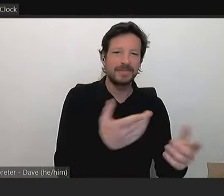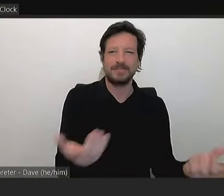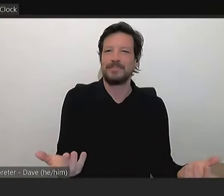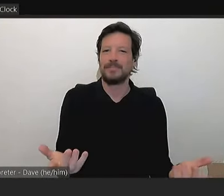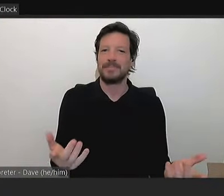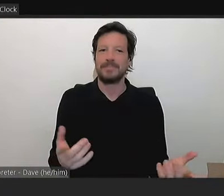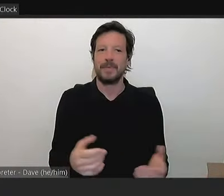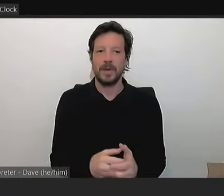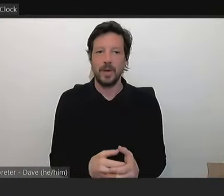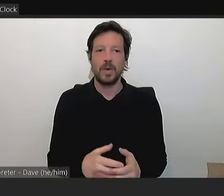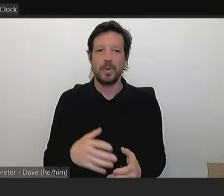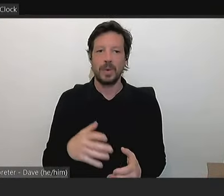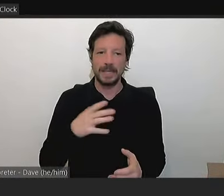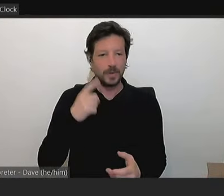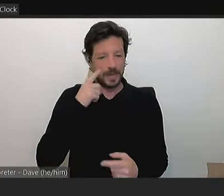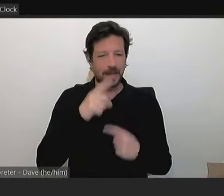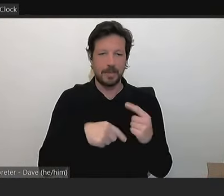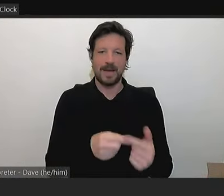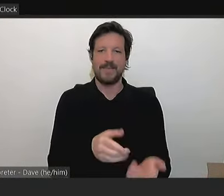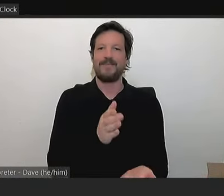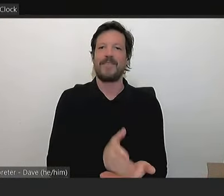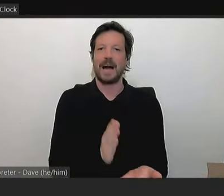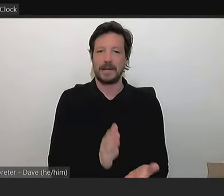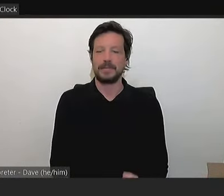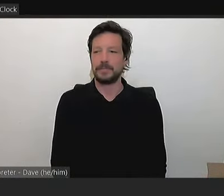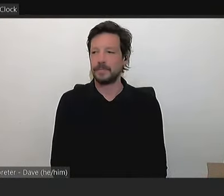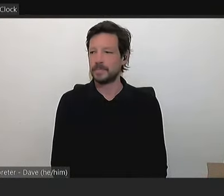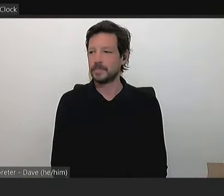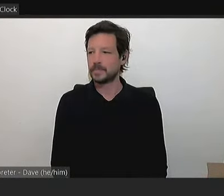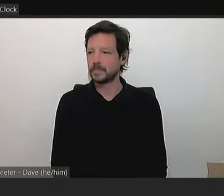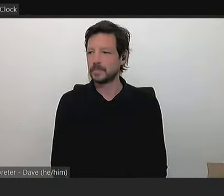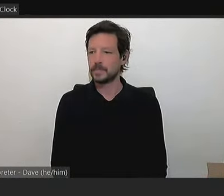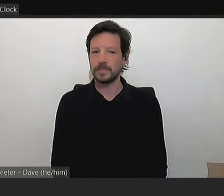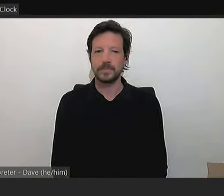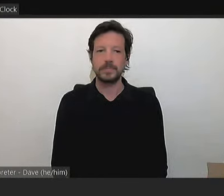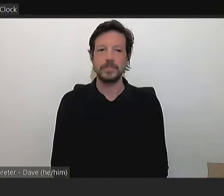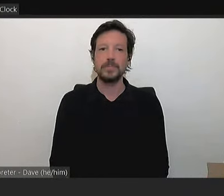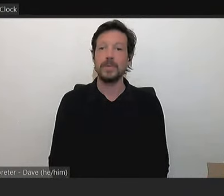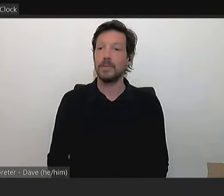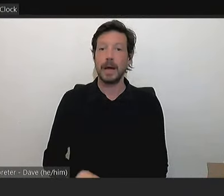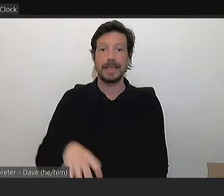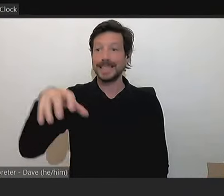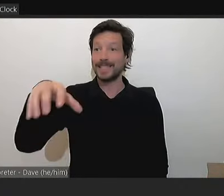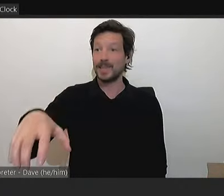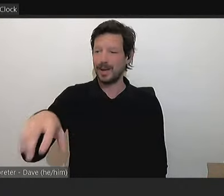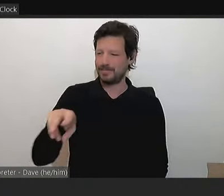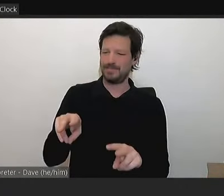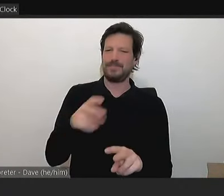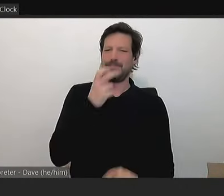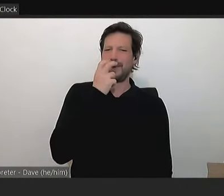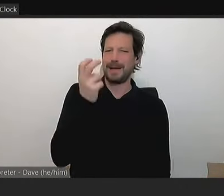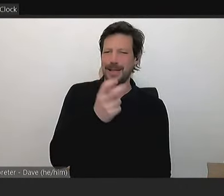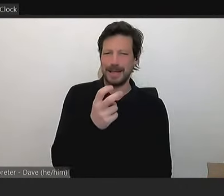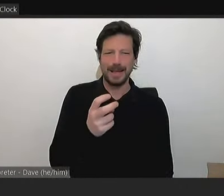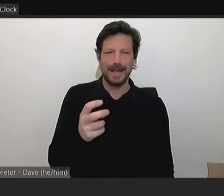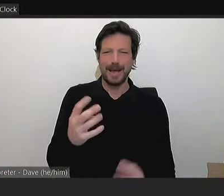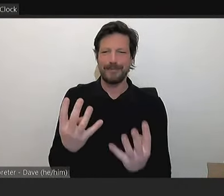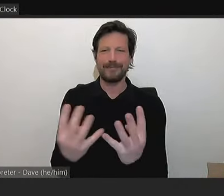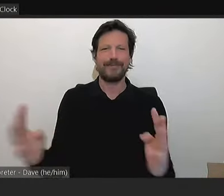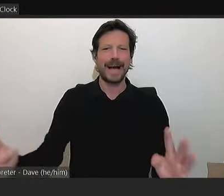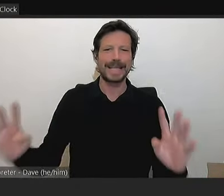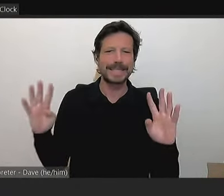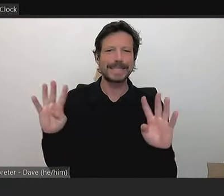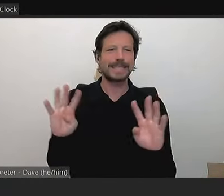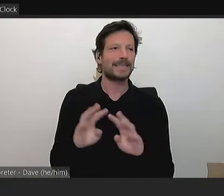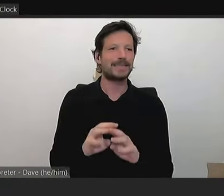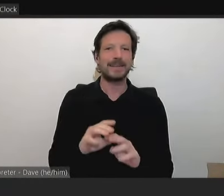factually. The other thing, too, is that if you look at the site, it's an ugly site. It's got fencing around it. People can't play on it.